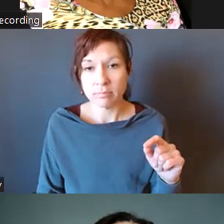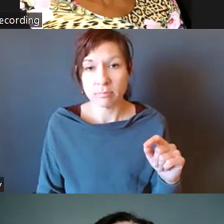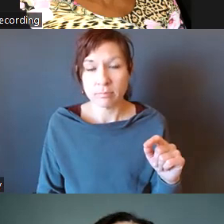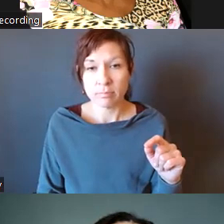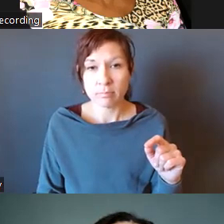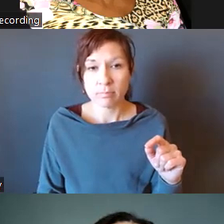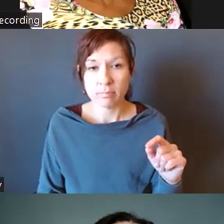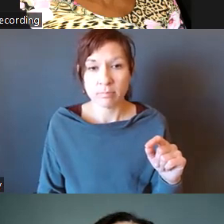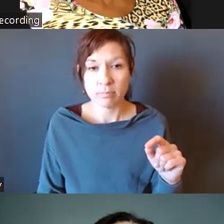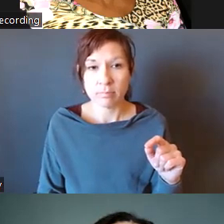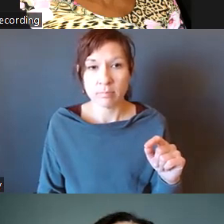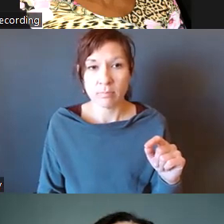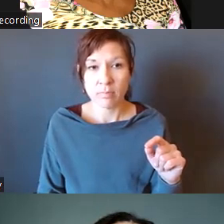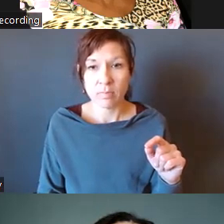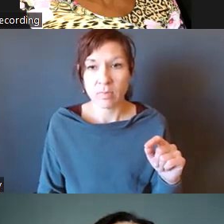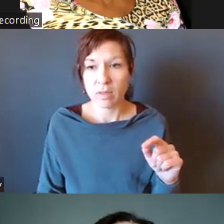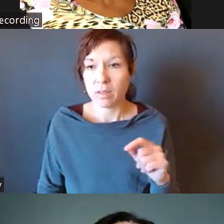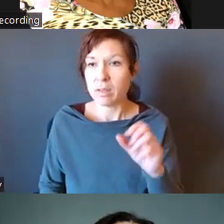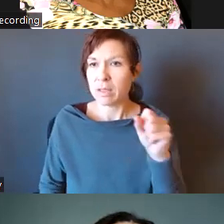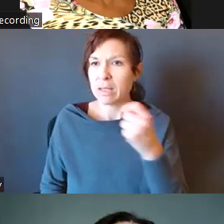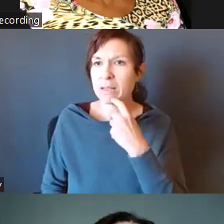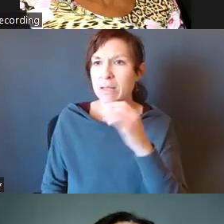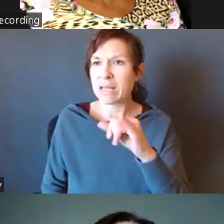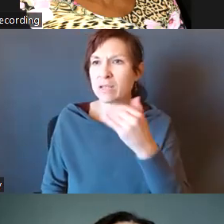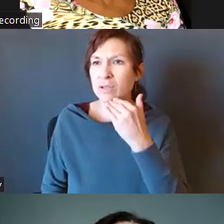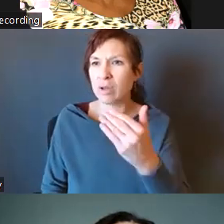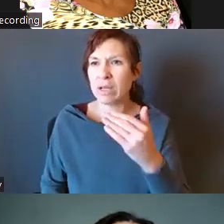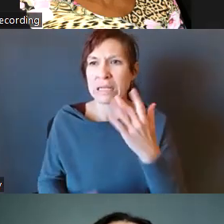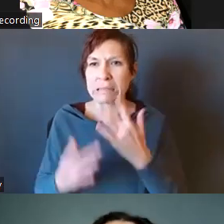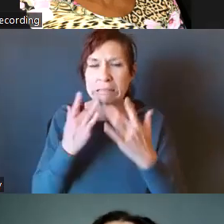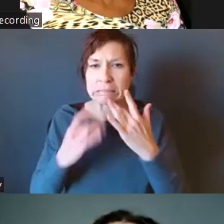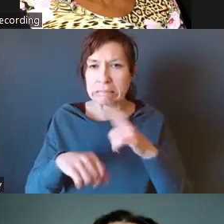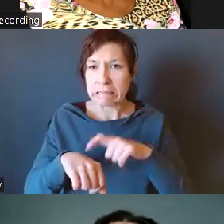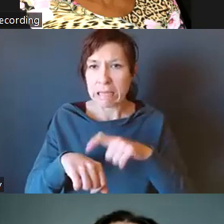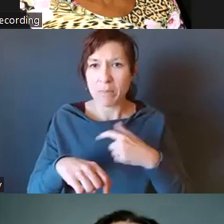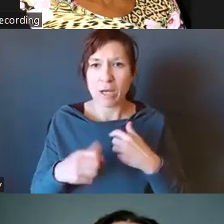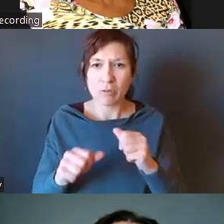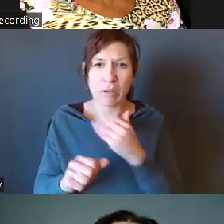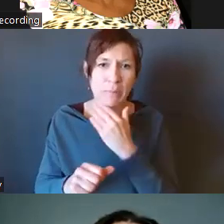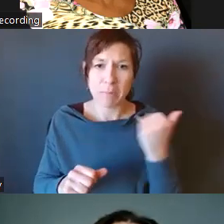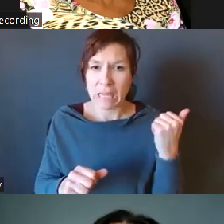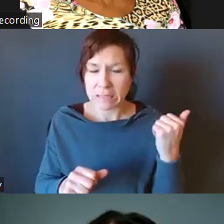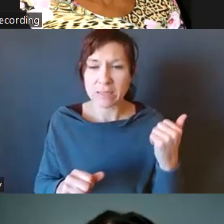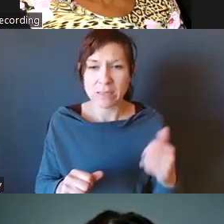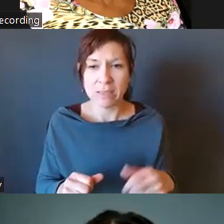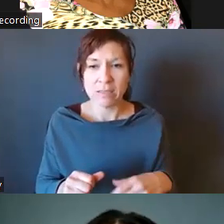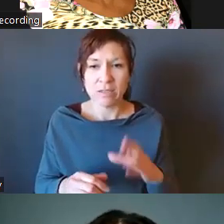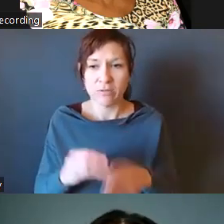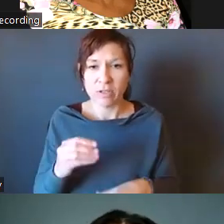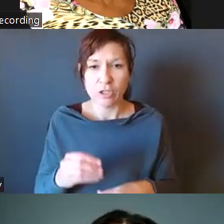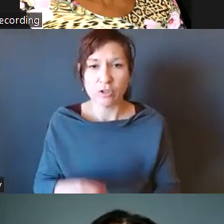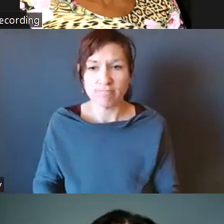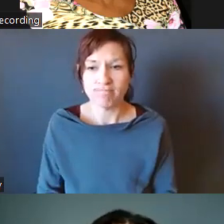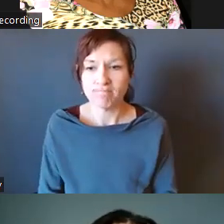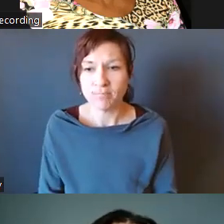Yes, that is good. I think it's a little tight for me for time, but I will do my absolute best to get it done. Thank you.